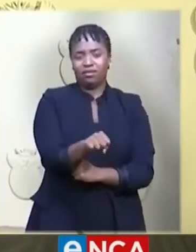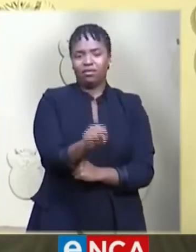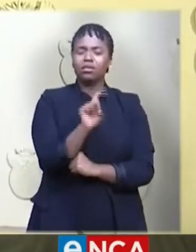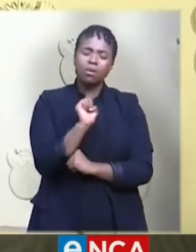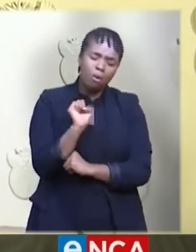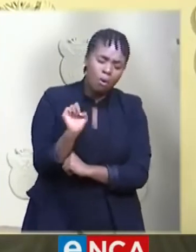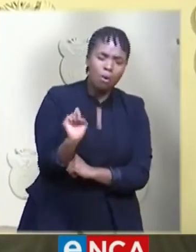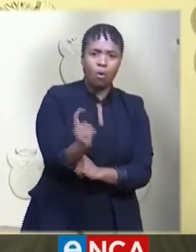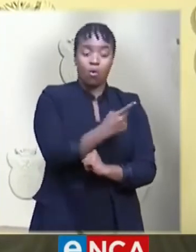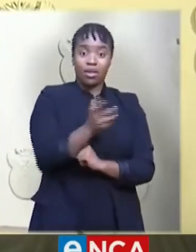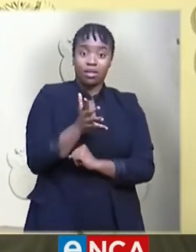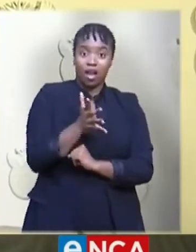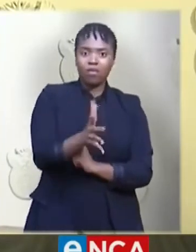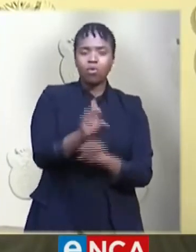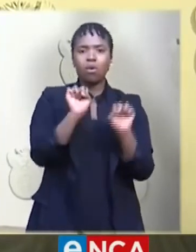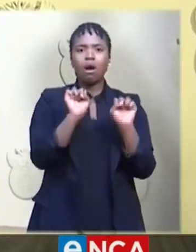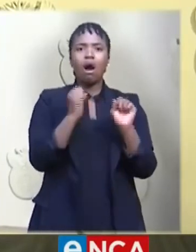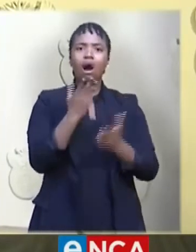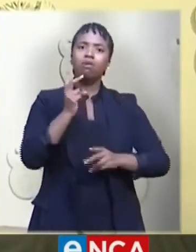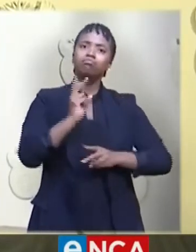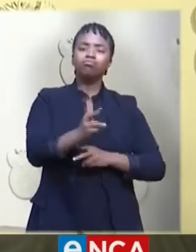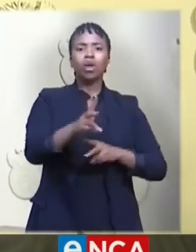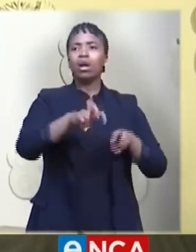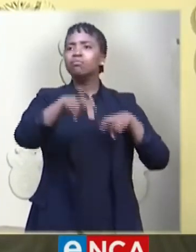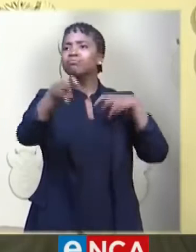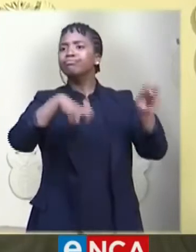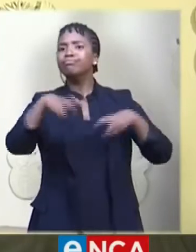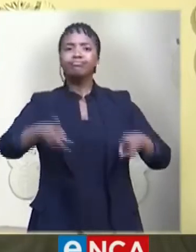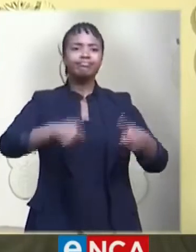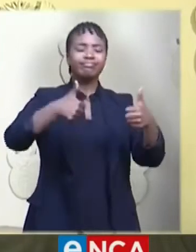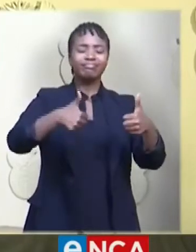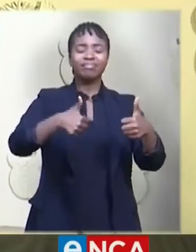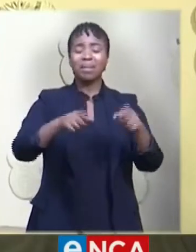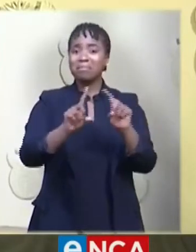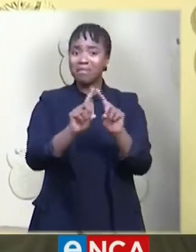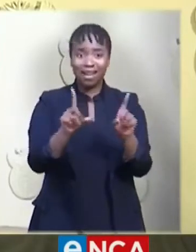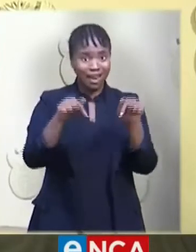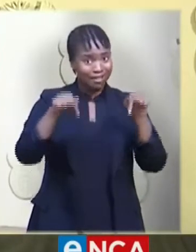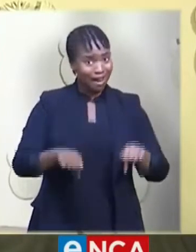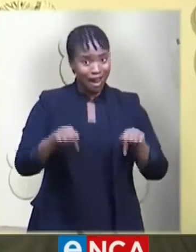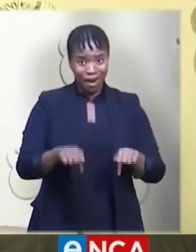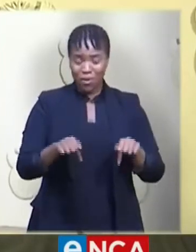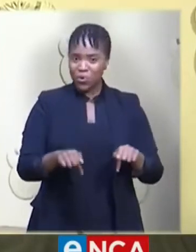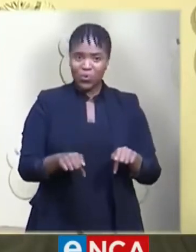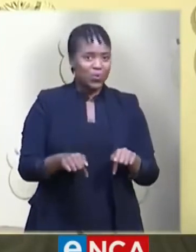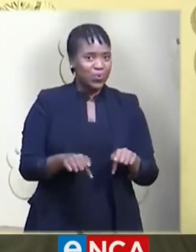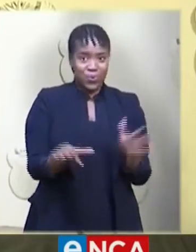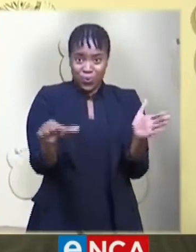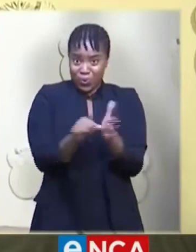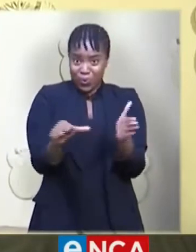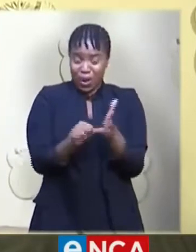to be able to move around freely again. But our immediate priority must remain